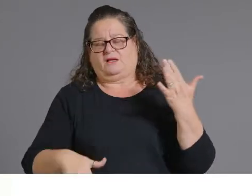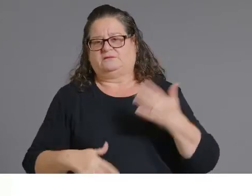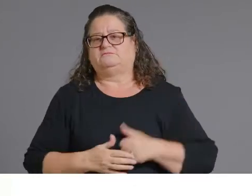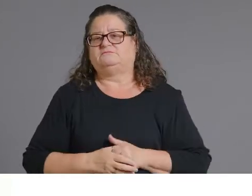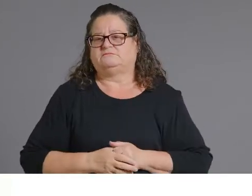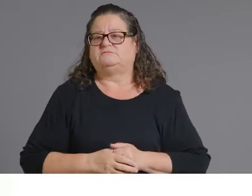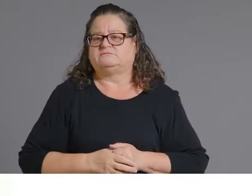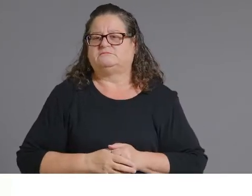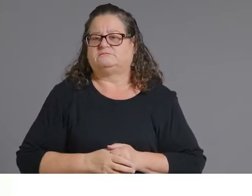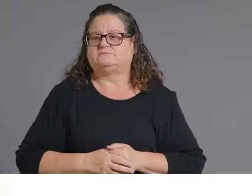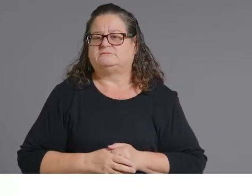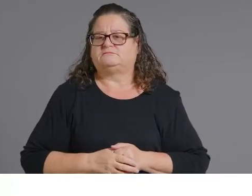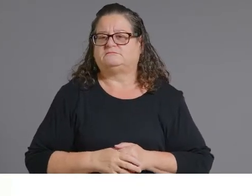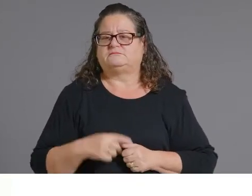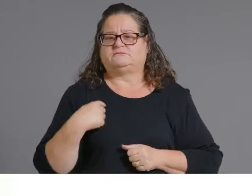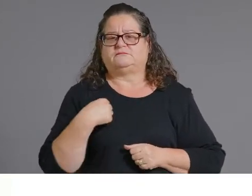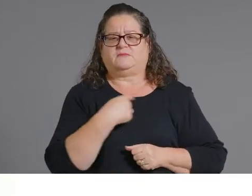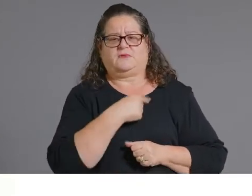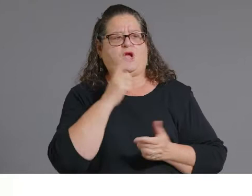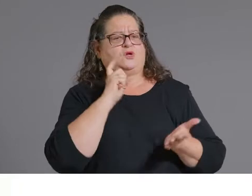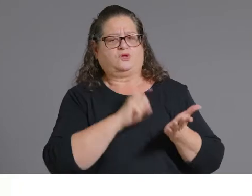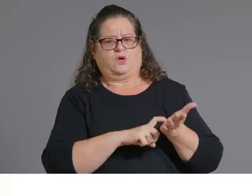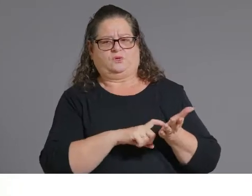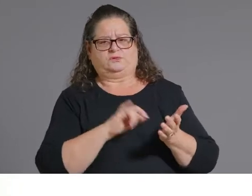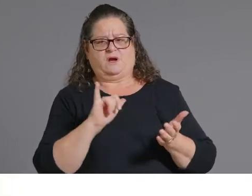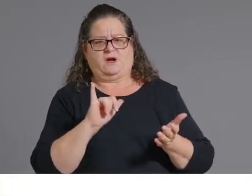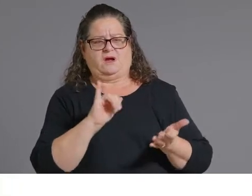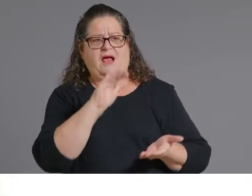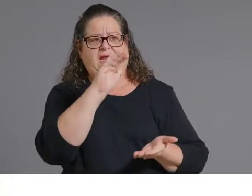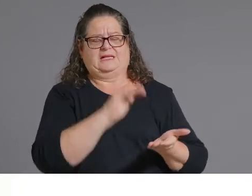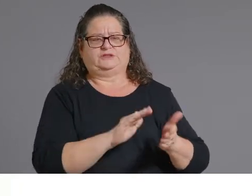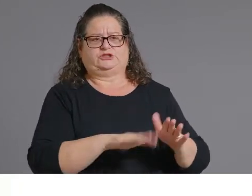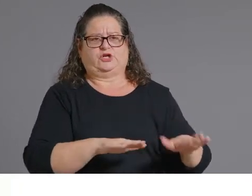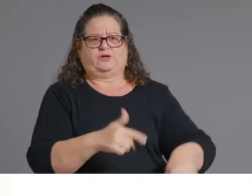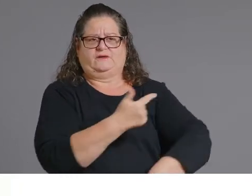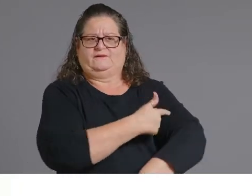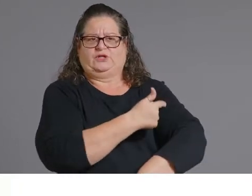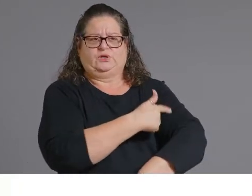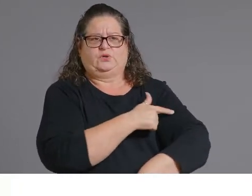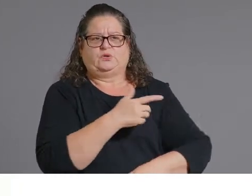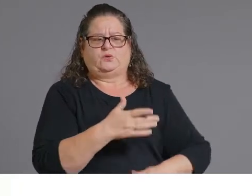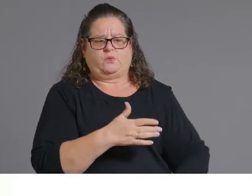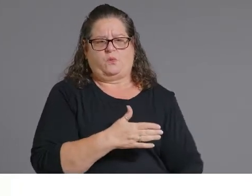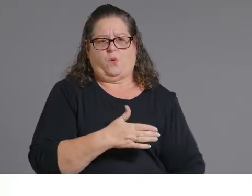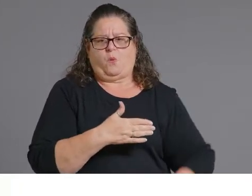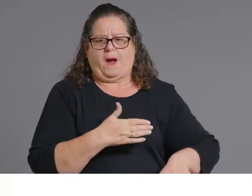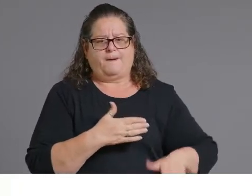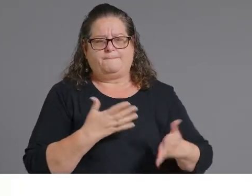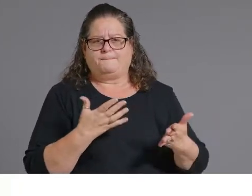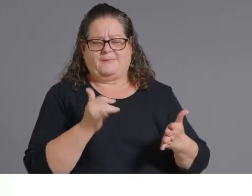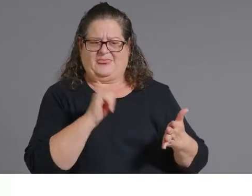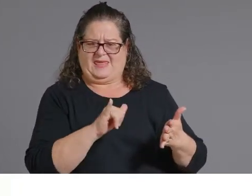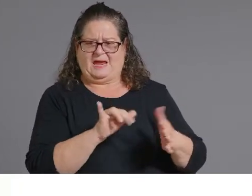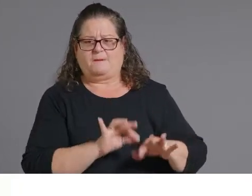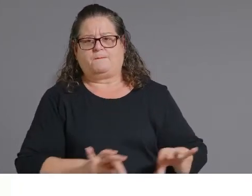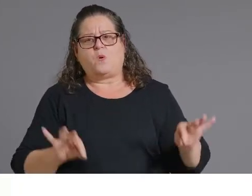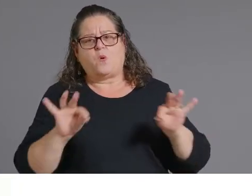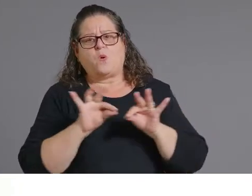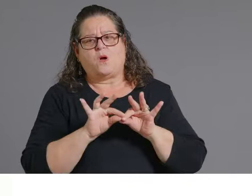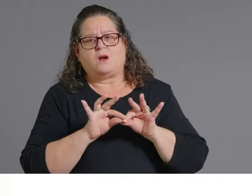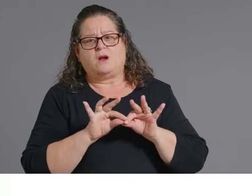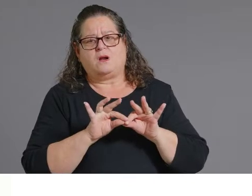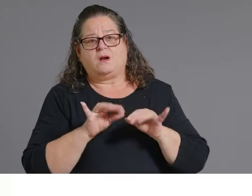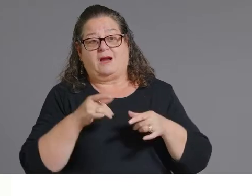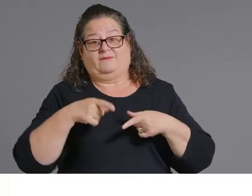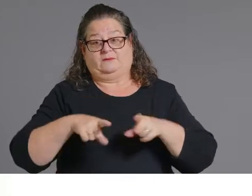through the pandemic we are encouraging parents and providers to talk about catching um those kids up if you are a